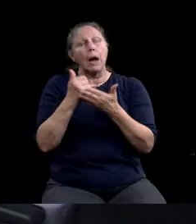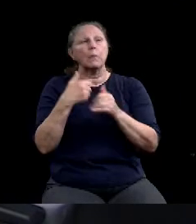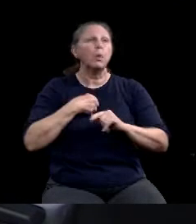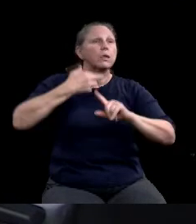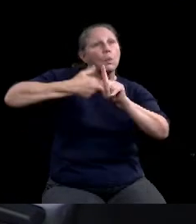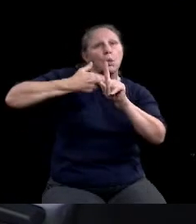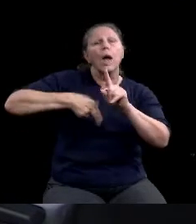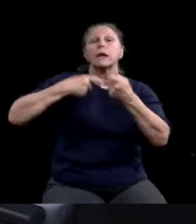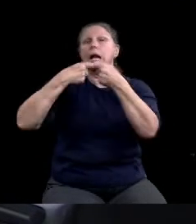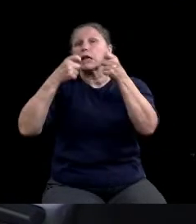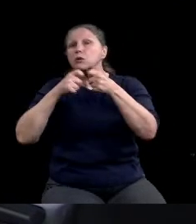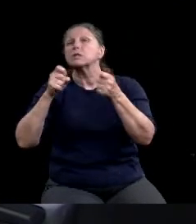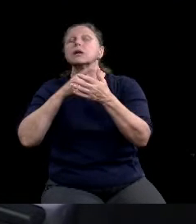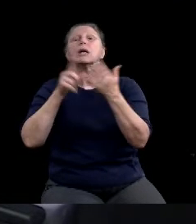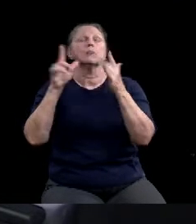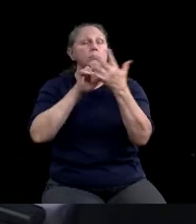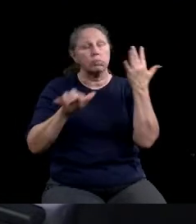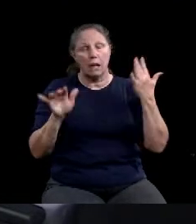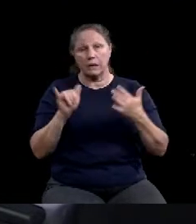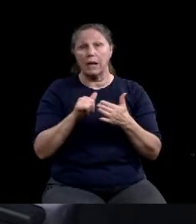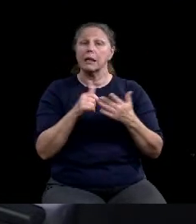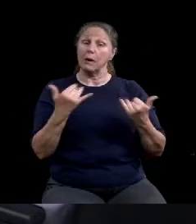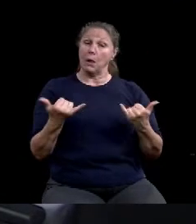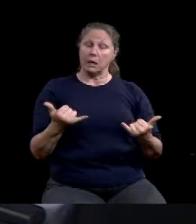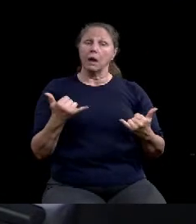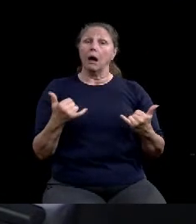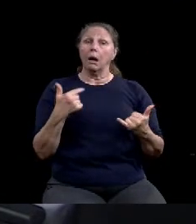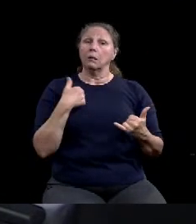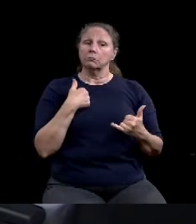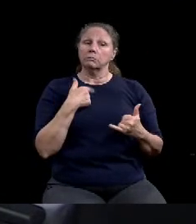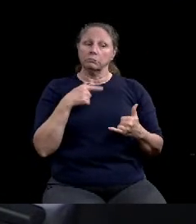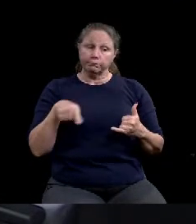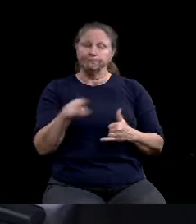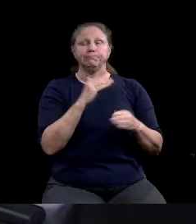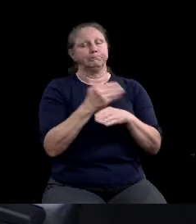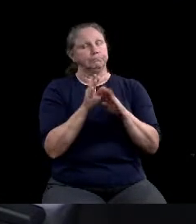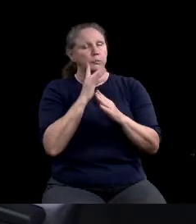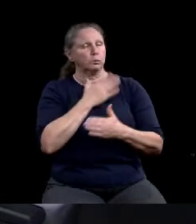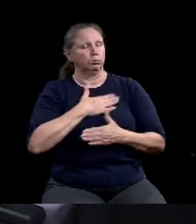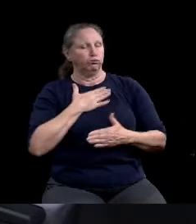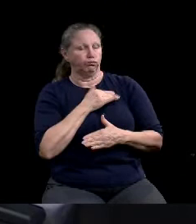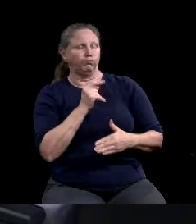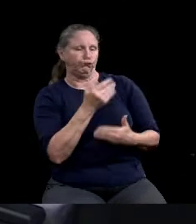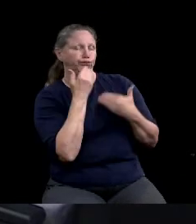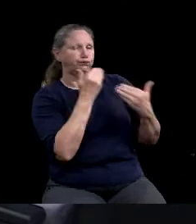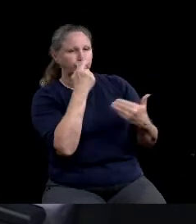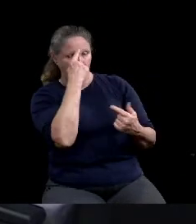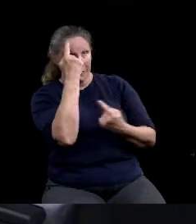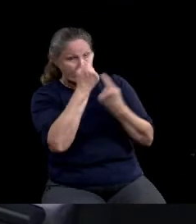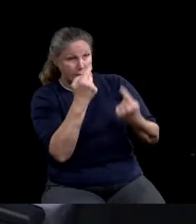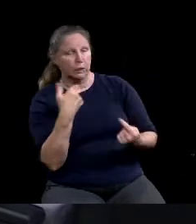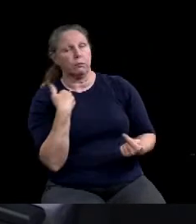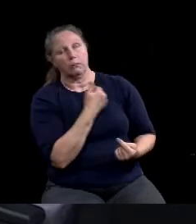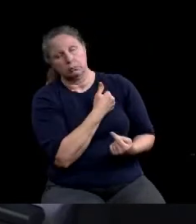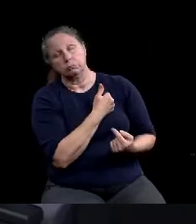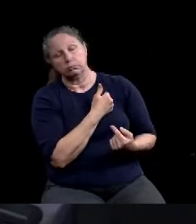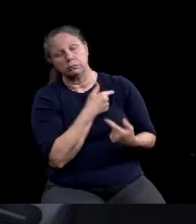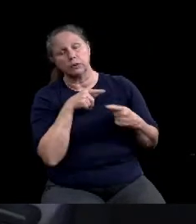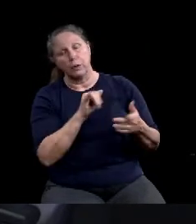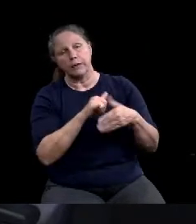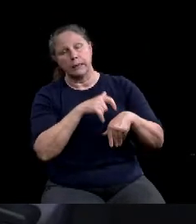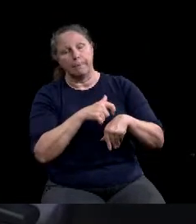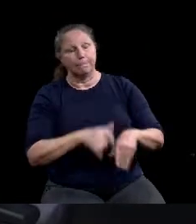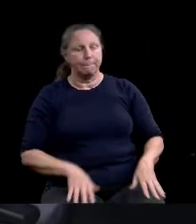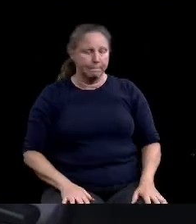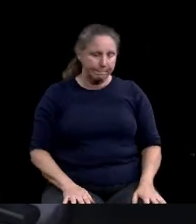be greatly appreciated by our local small business owners. Thank you for thinking of local small businesses during this time. That's it. Is there